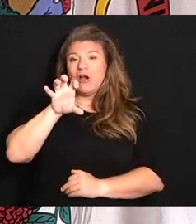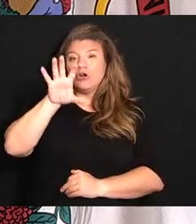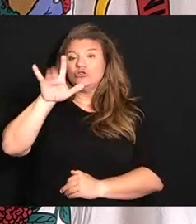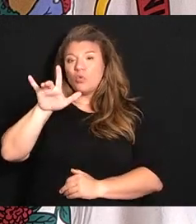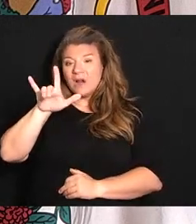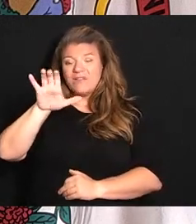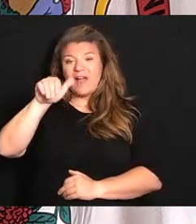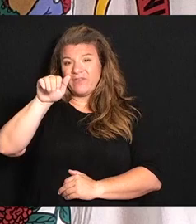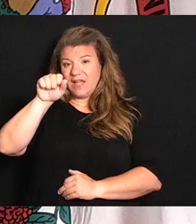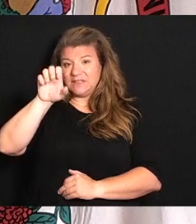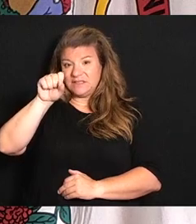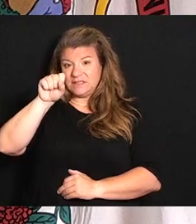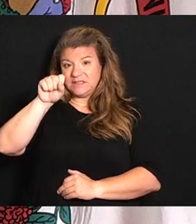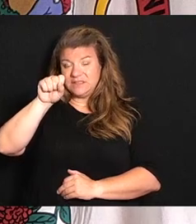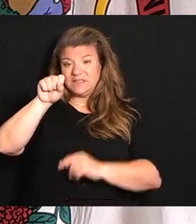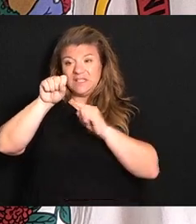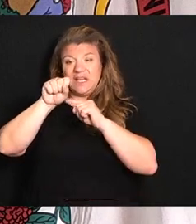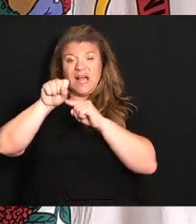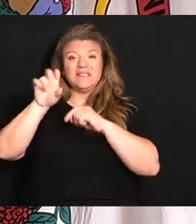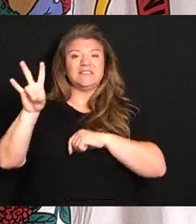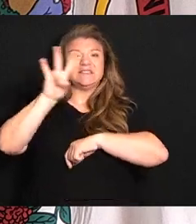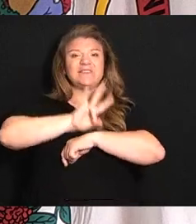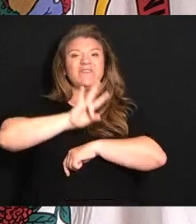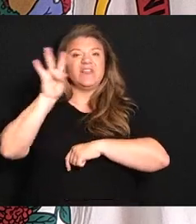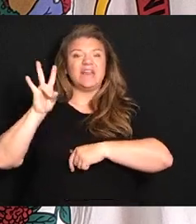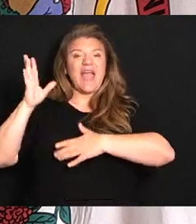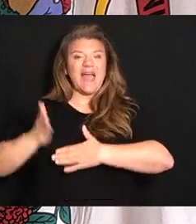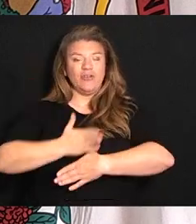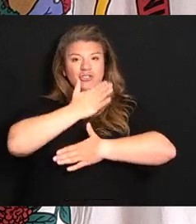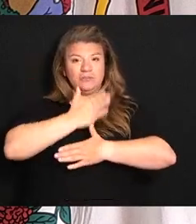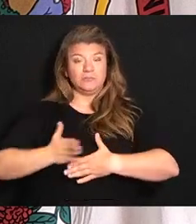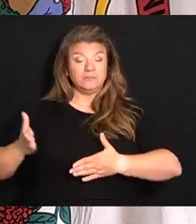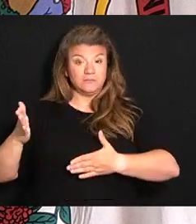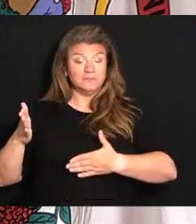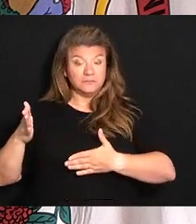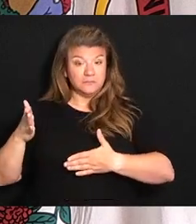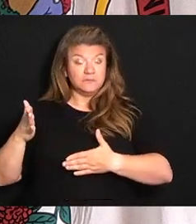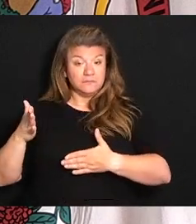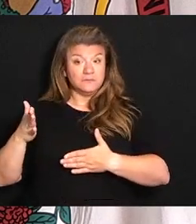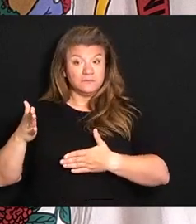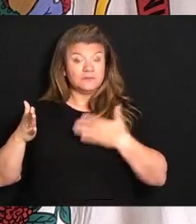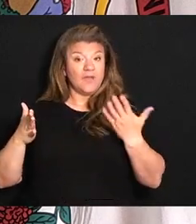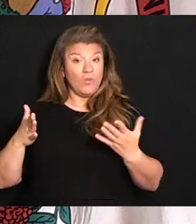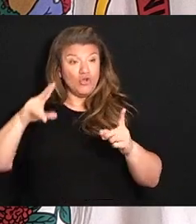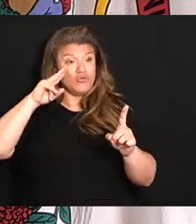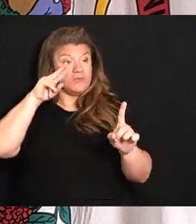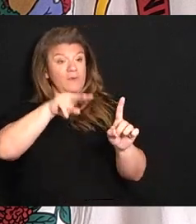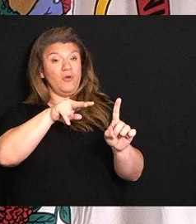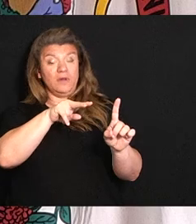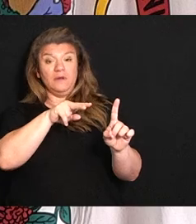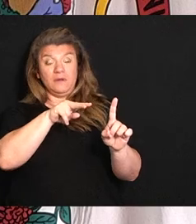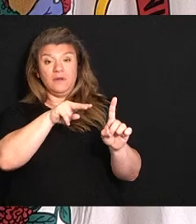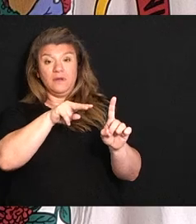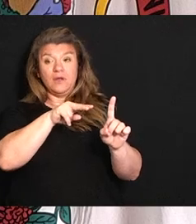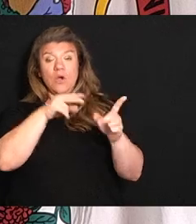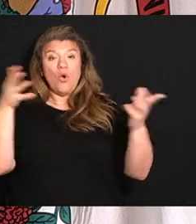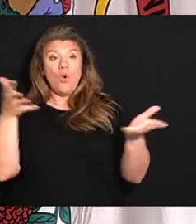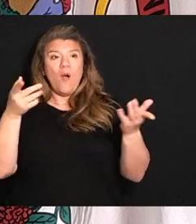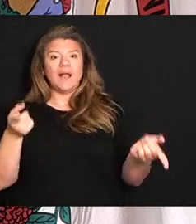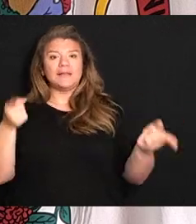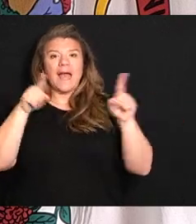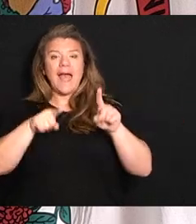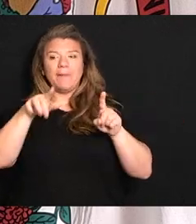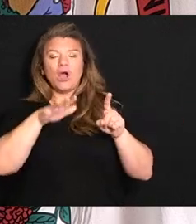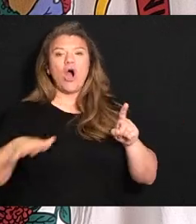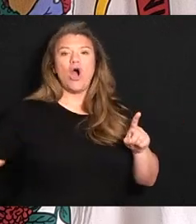cases as a seven-day average, you know, from the standpoint of what's going on all